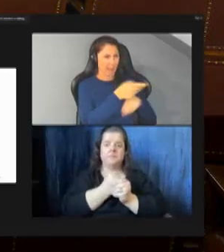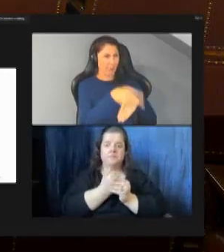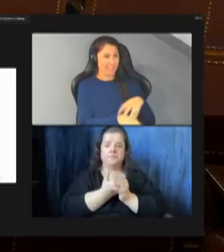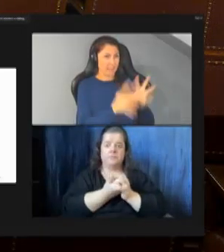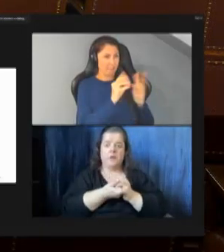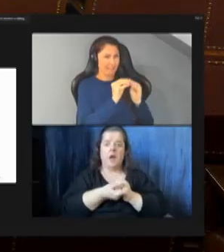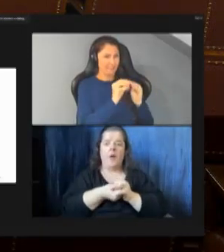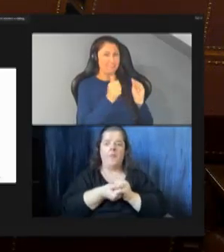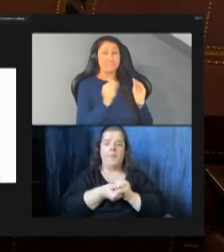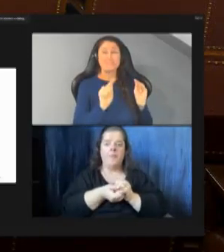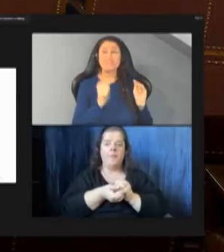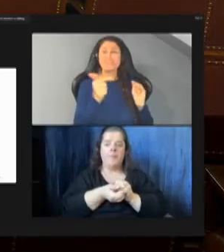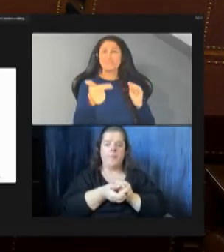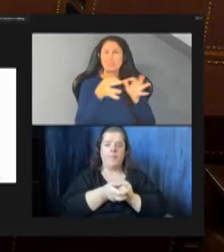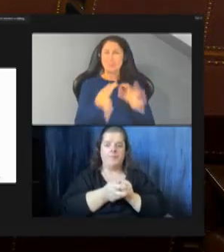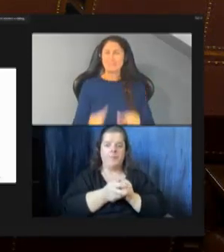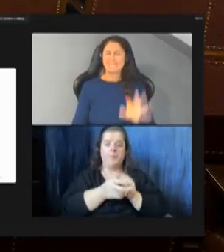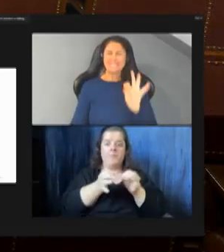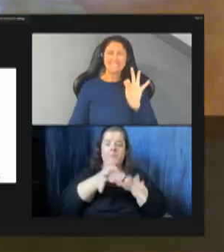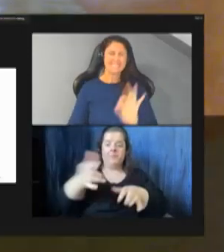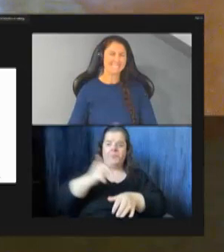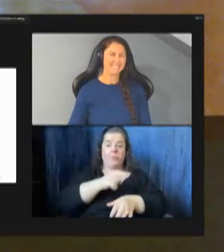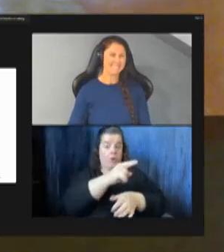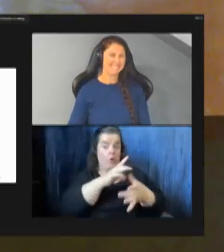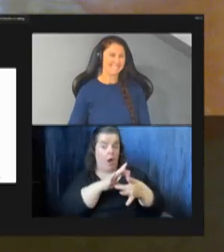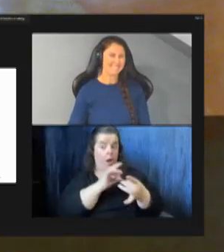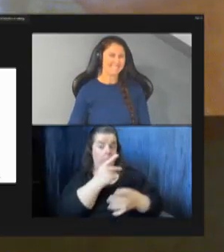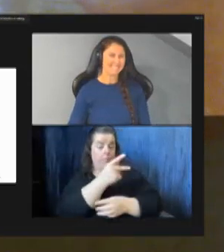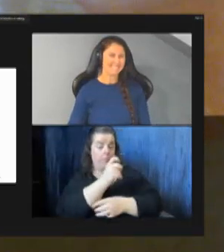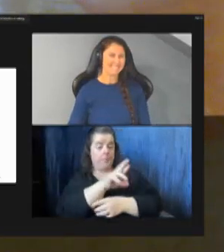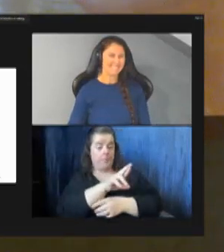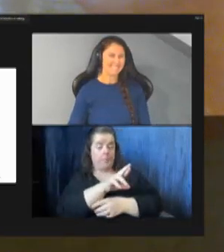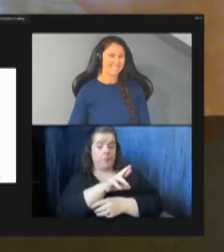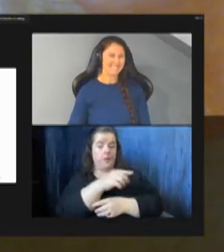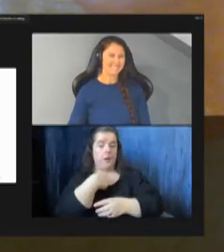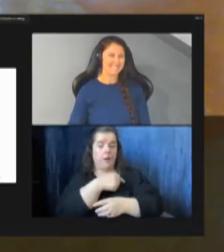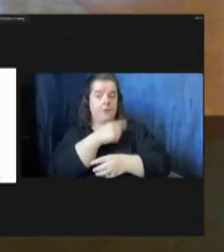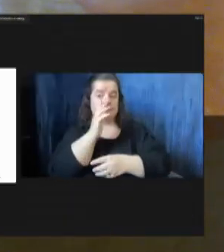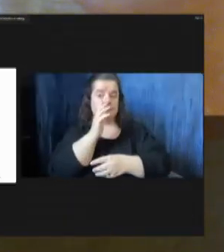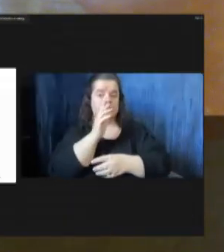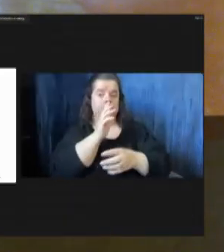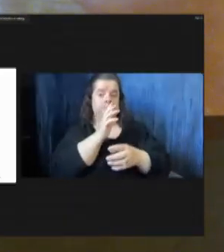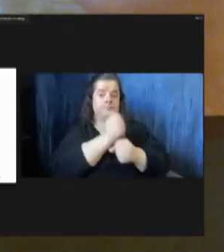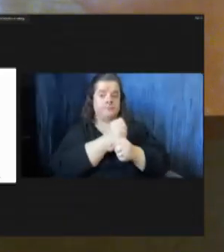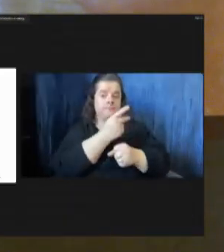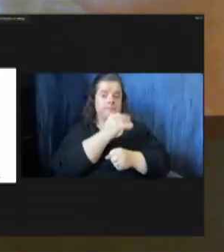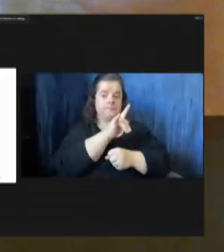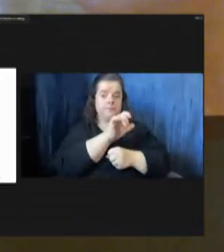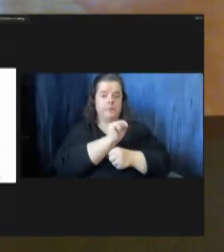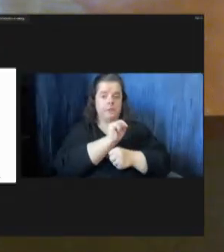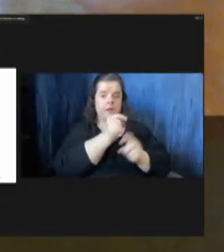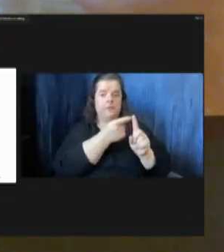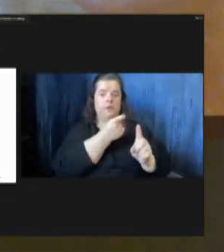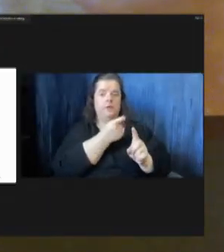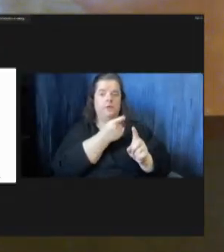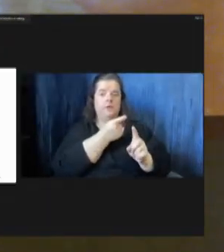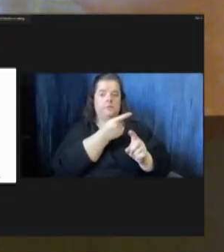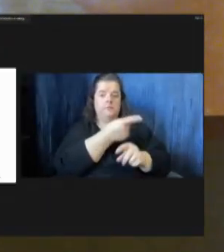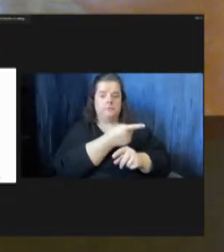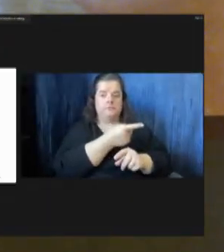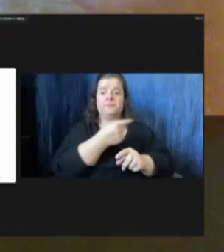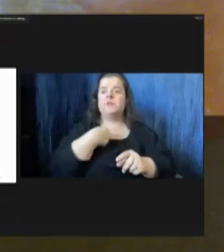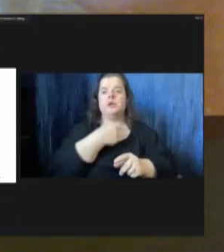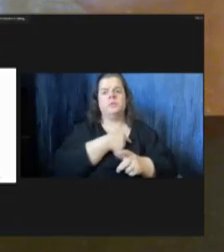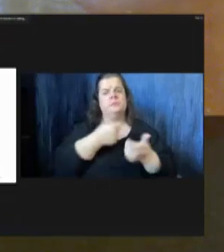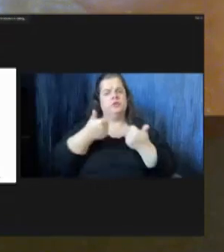good deal good deal and you had mentioned peter um we're going to need to get pilots from our we've been we've been trying it